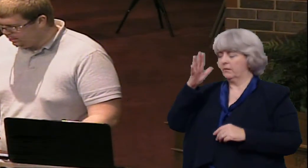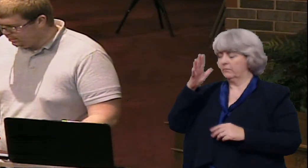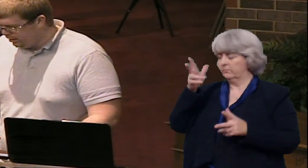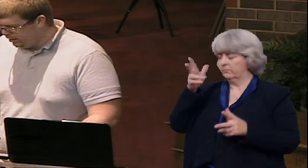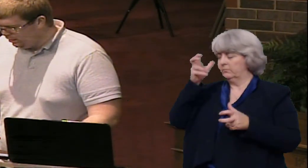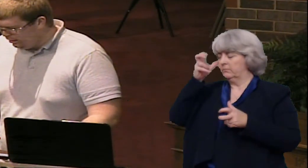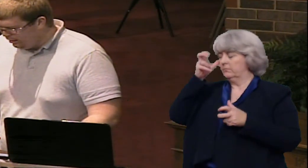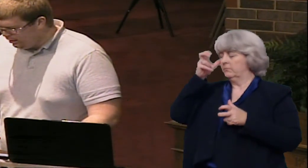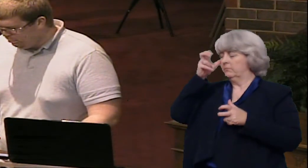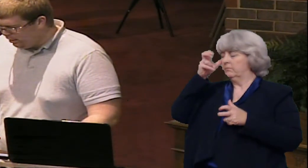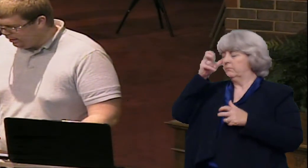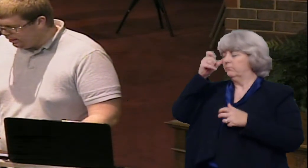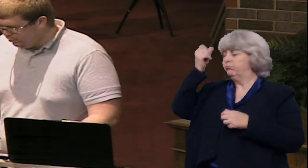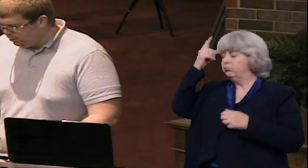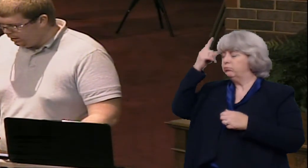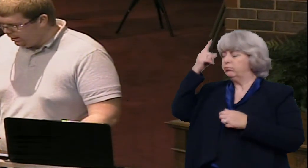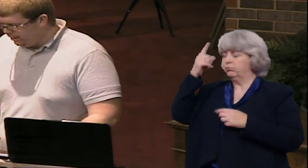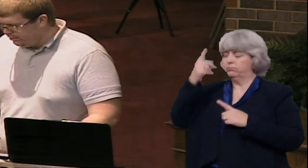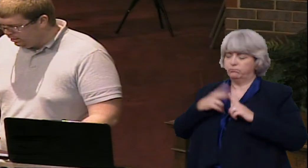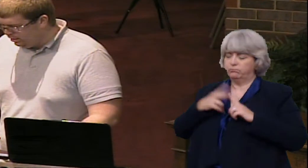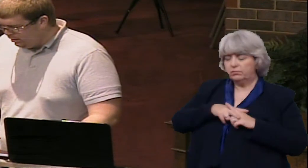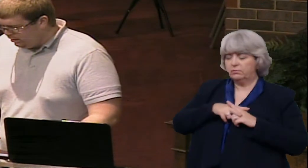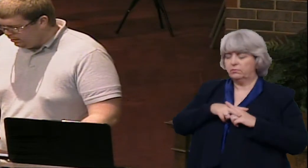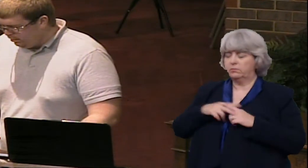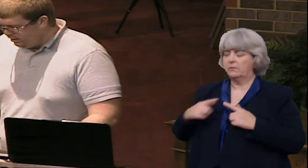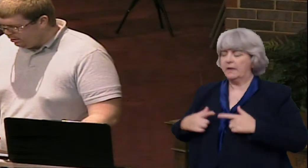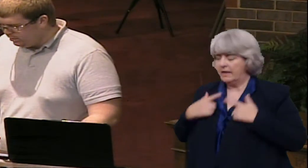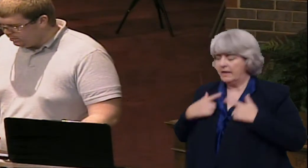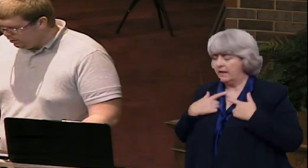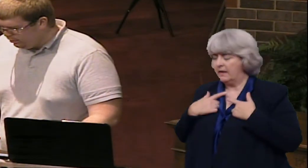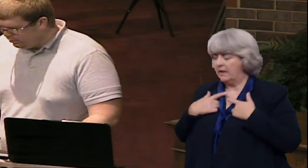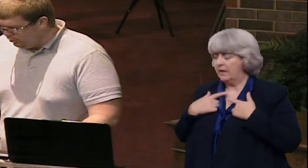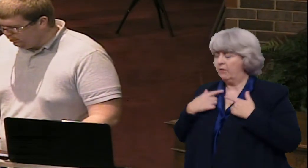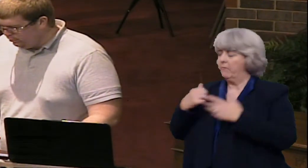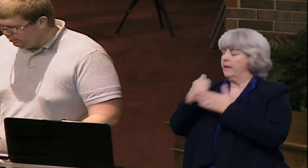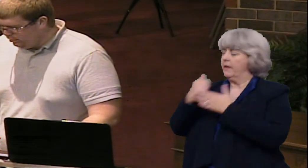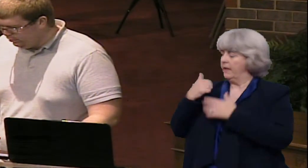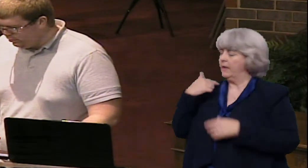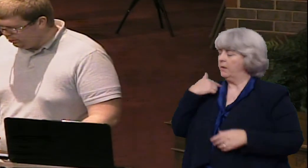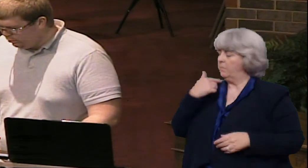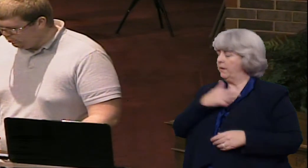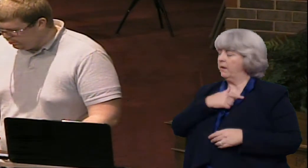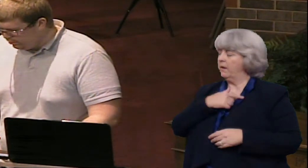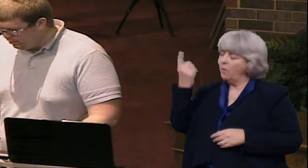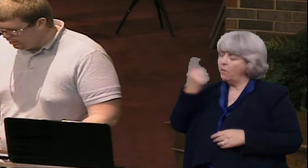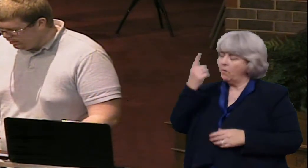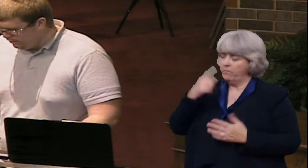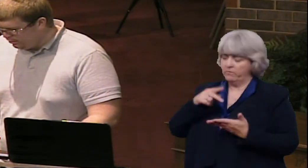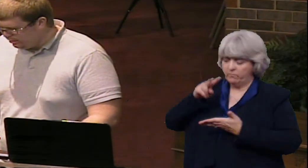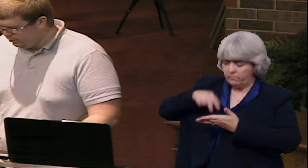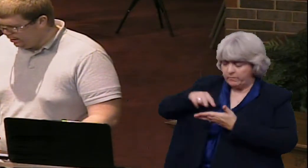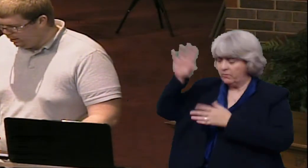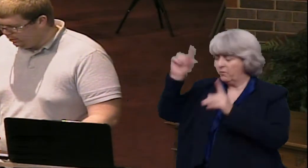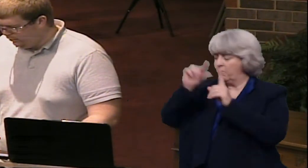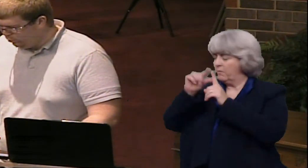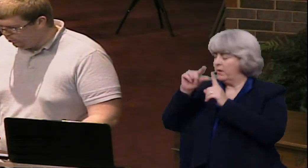we studied tonight and apply it to our lives please help us all to look to your word every single day and look for ways that